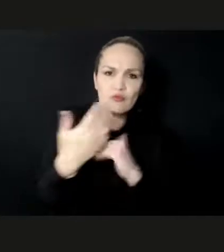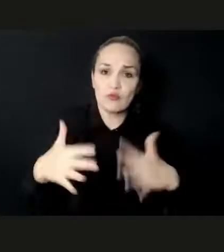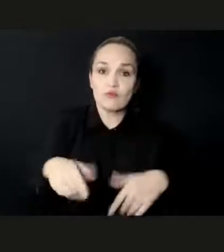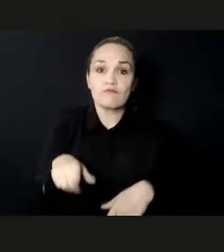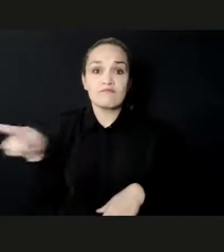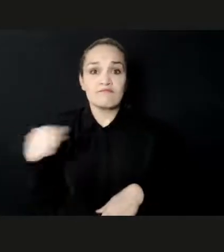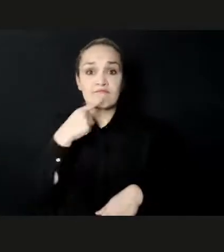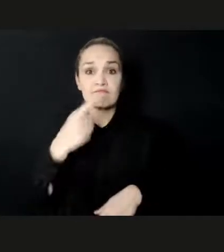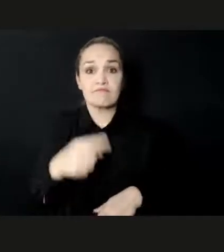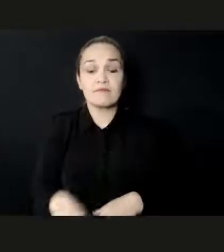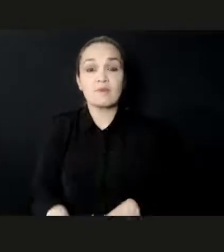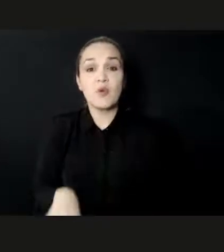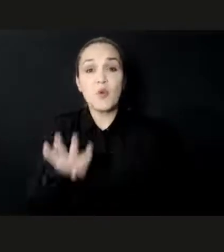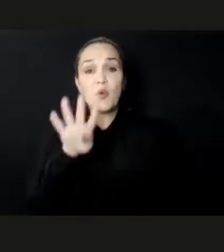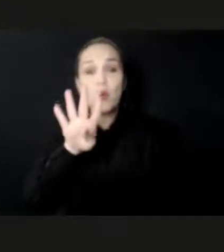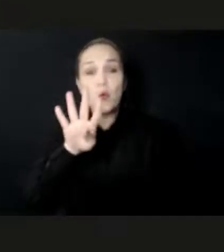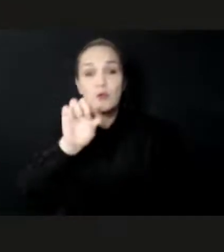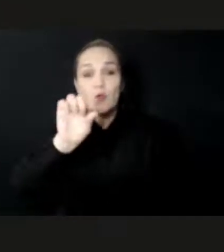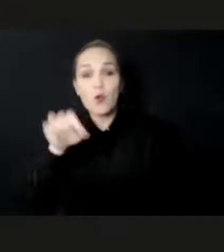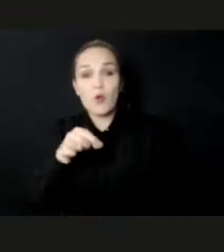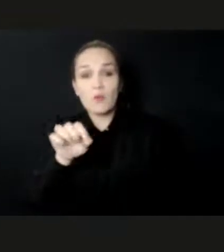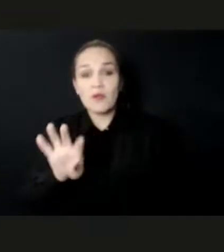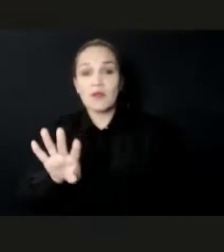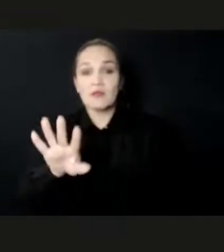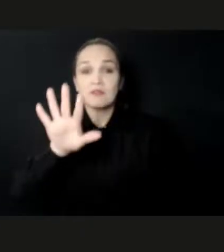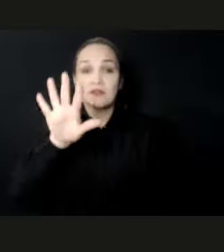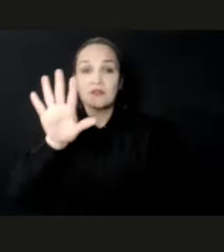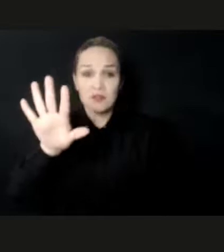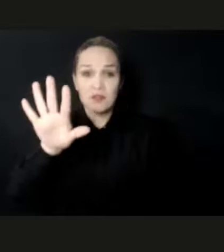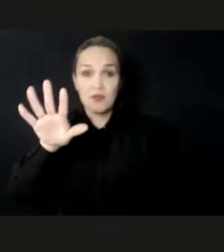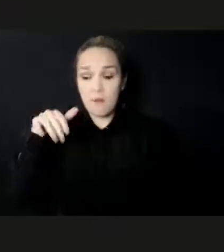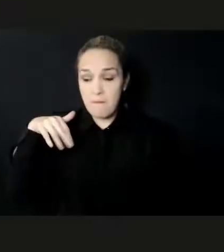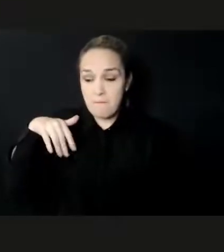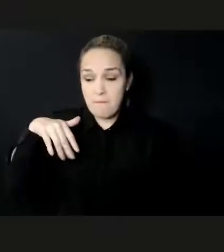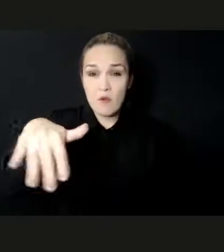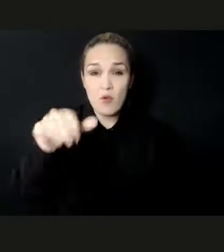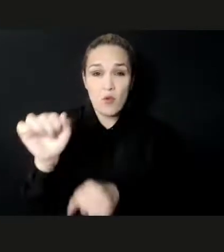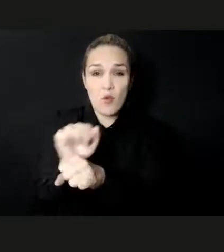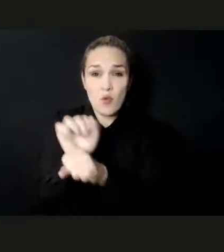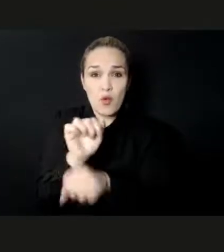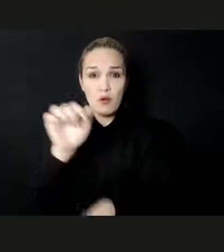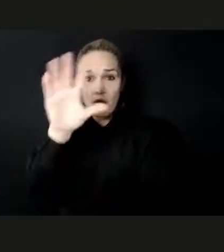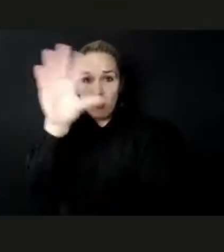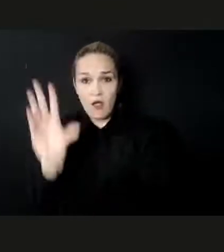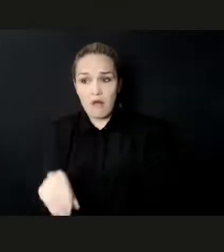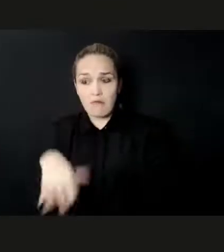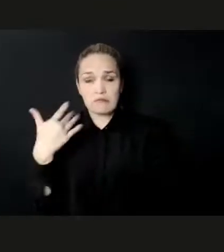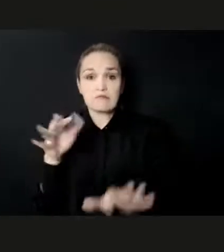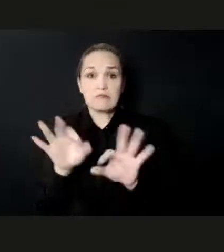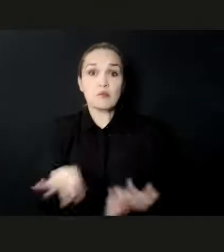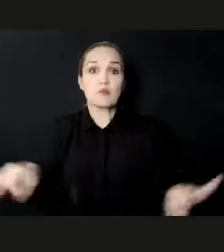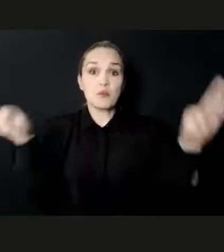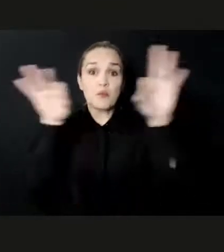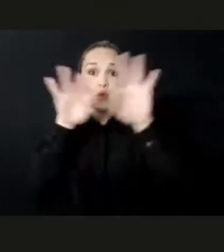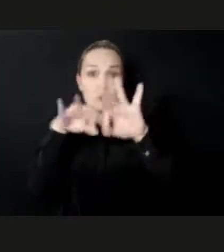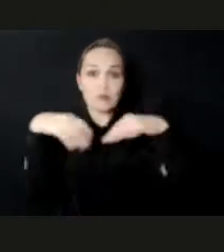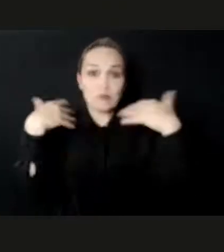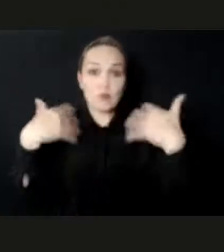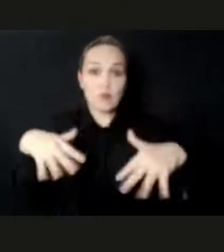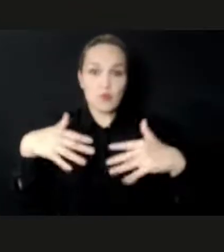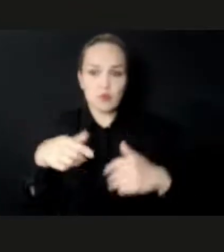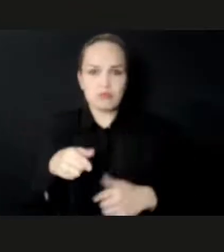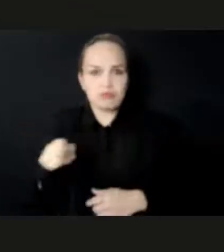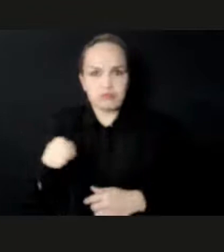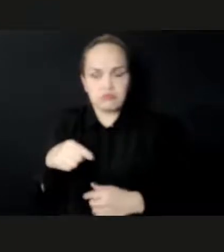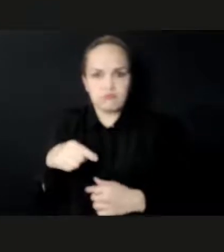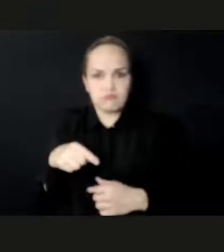important. And that's a very important element to achieve, as we said, the Sustainable